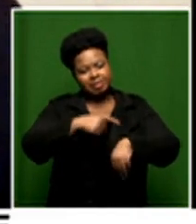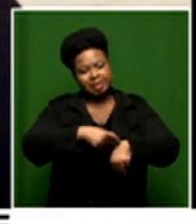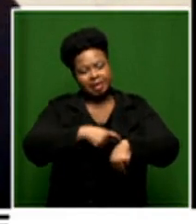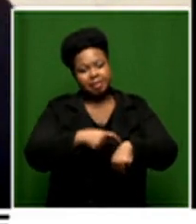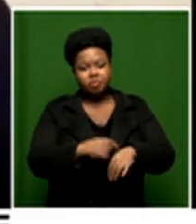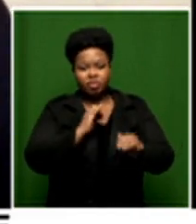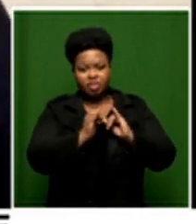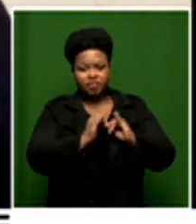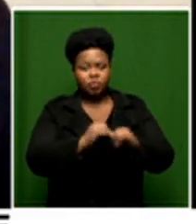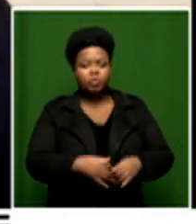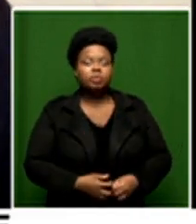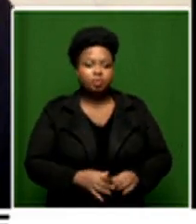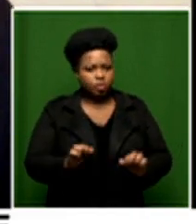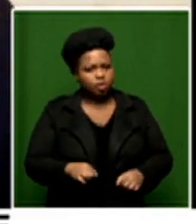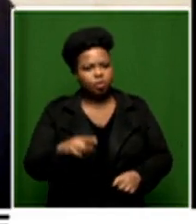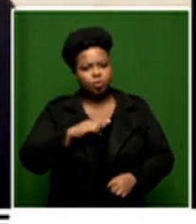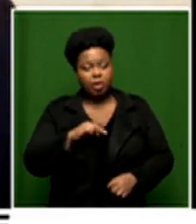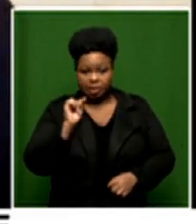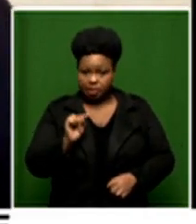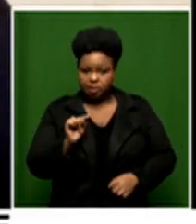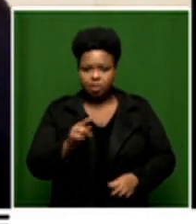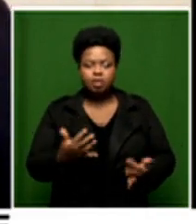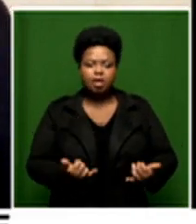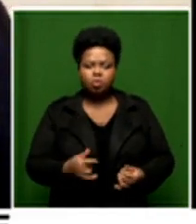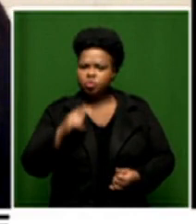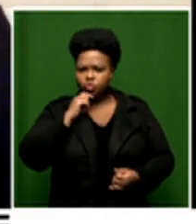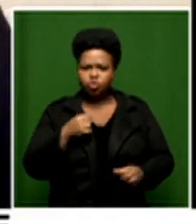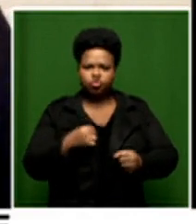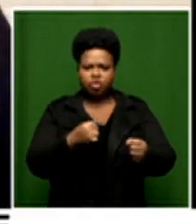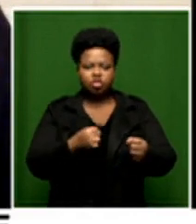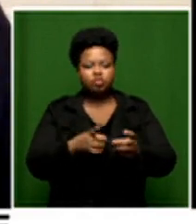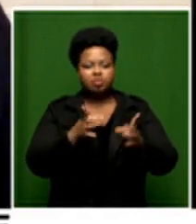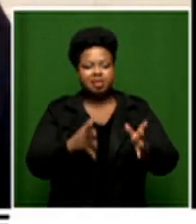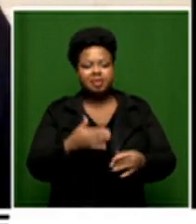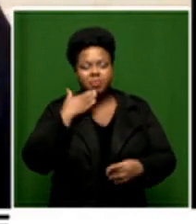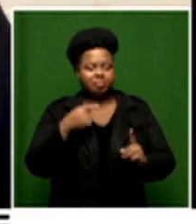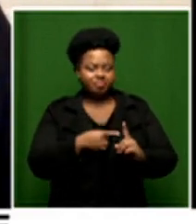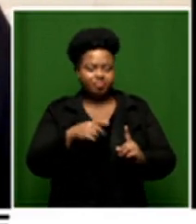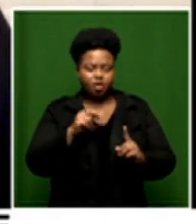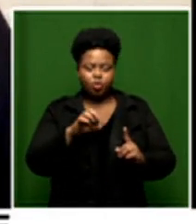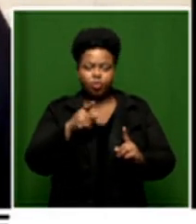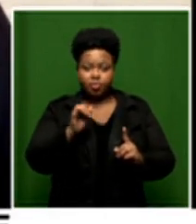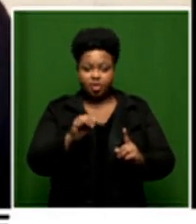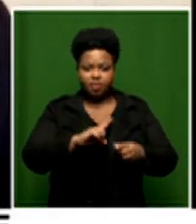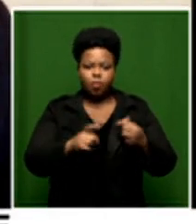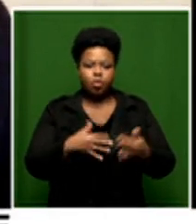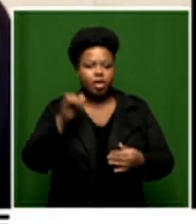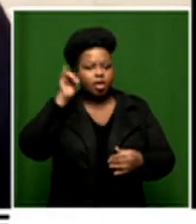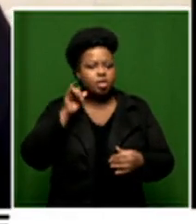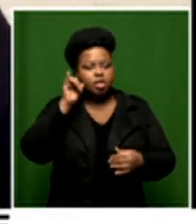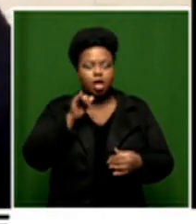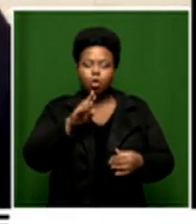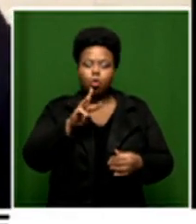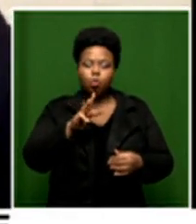the interview and uh this is of course is uh a strategy director and tombe zamisala is uh from uh yellowwood